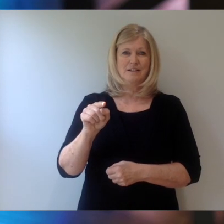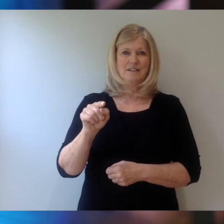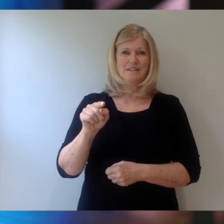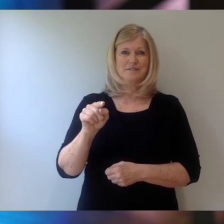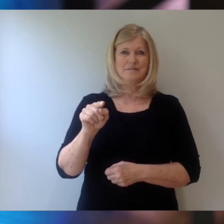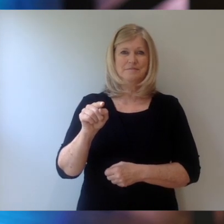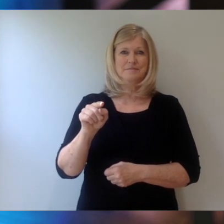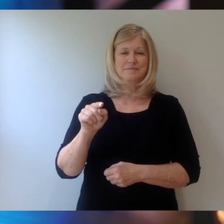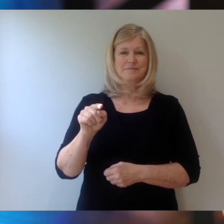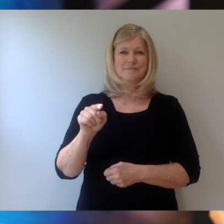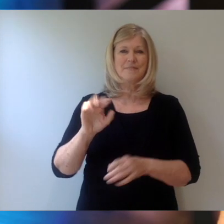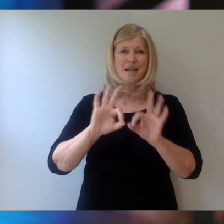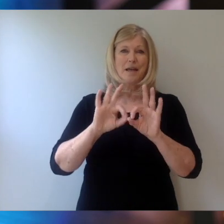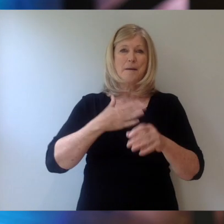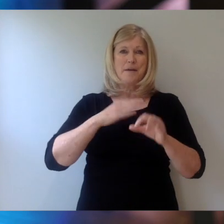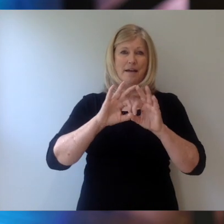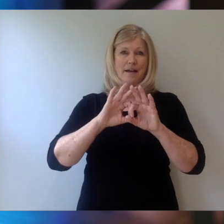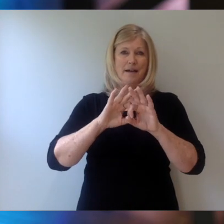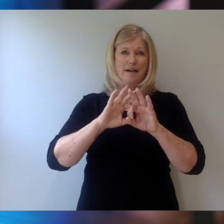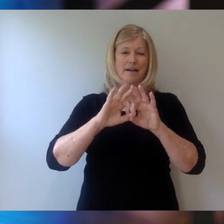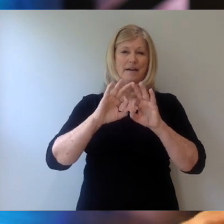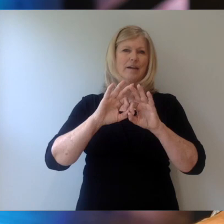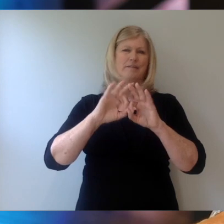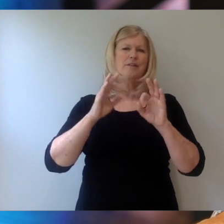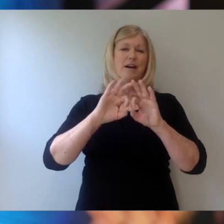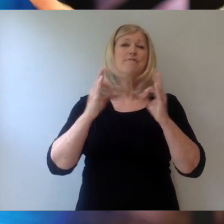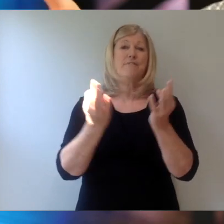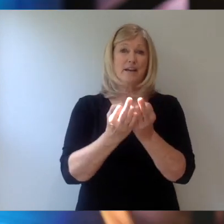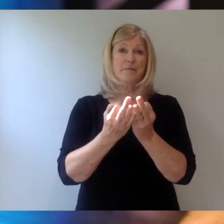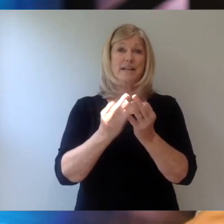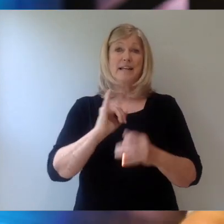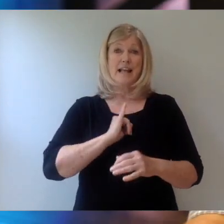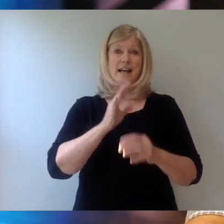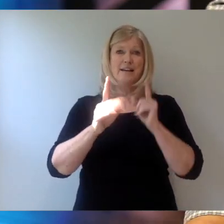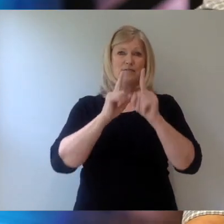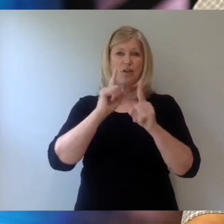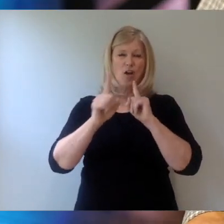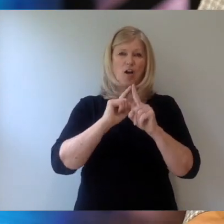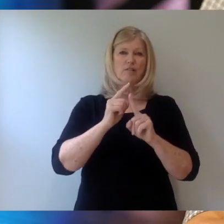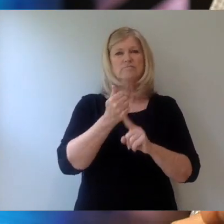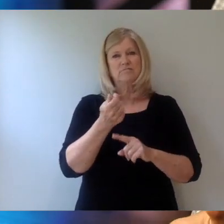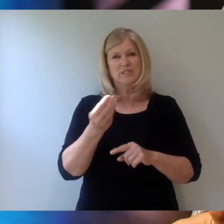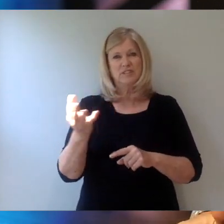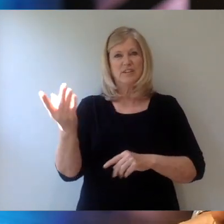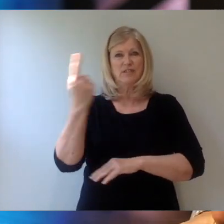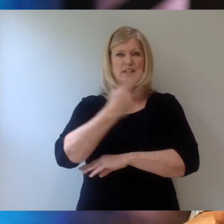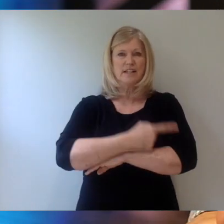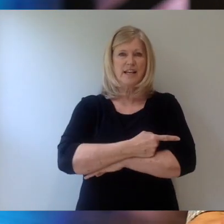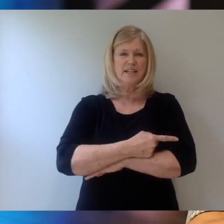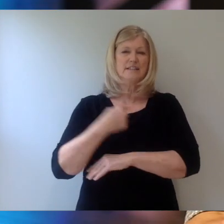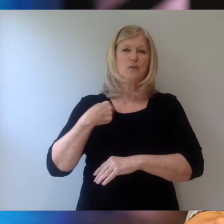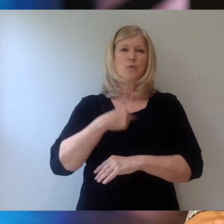My family and I have talked over the last several days as we've